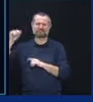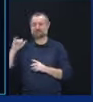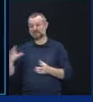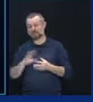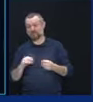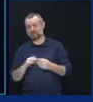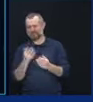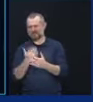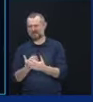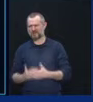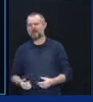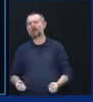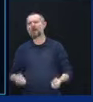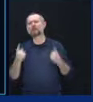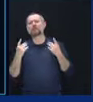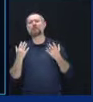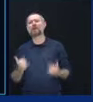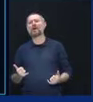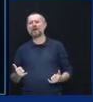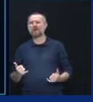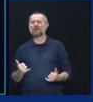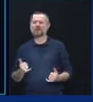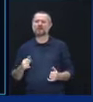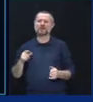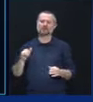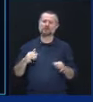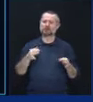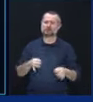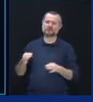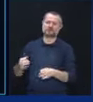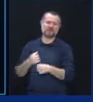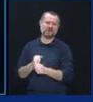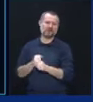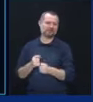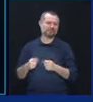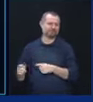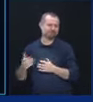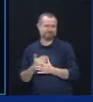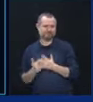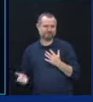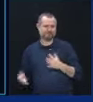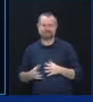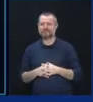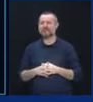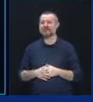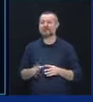why these decisions were made, and you understand the decisions were right.